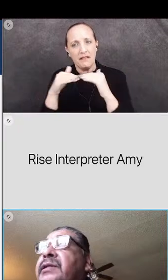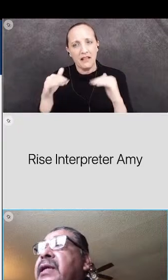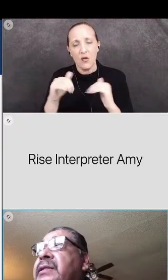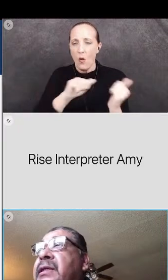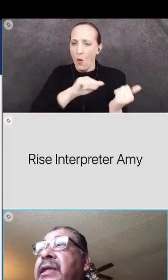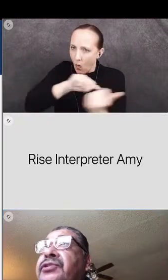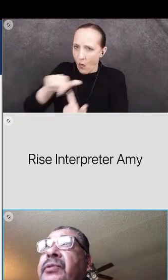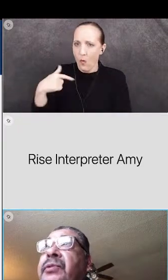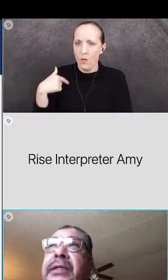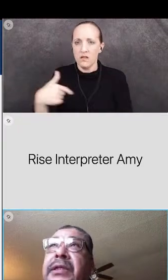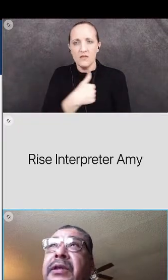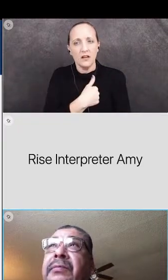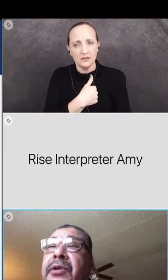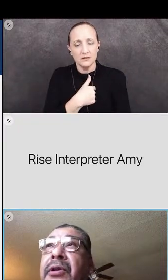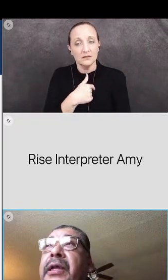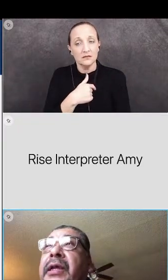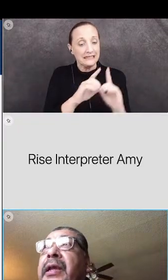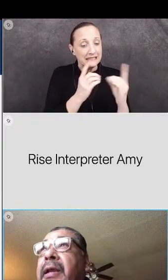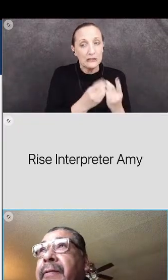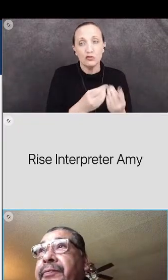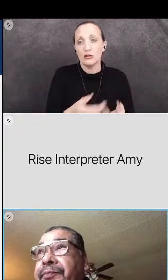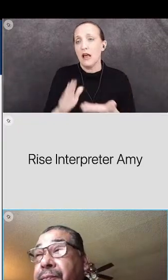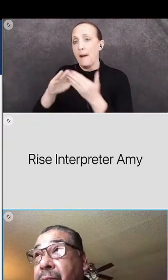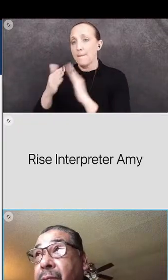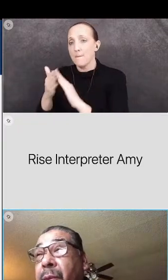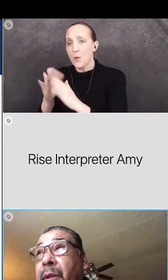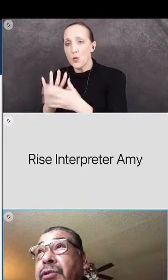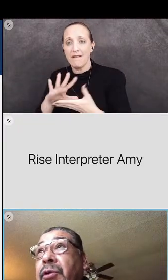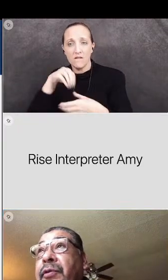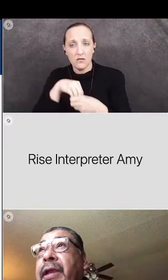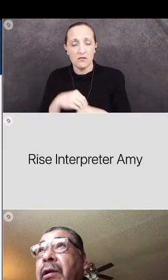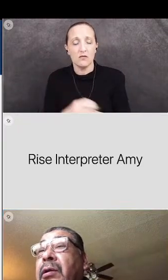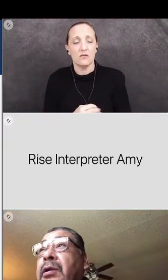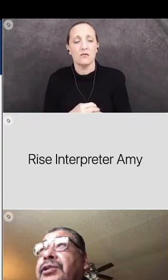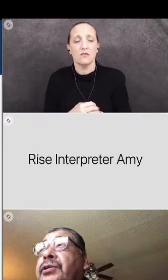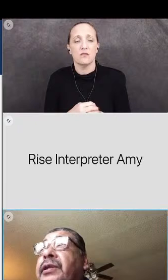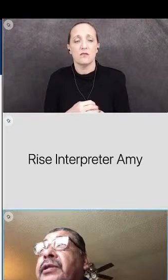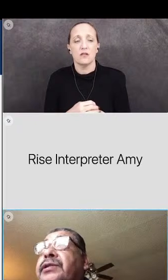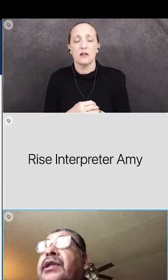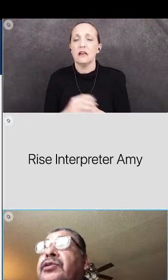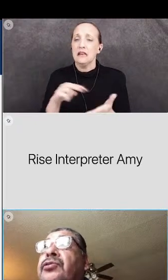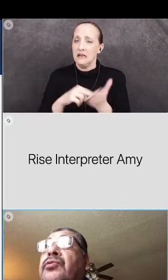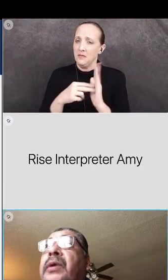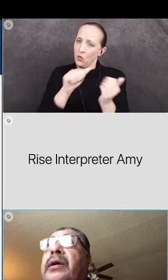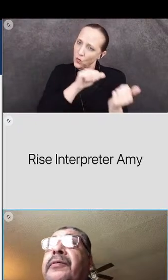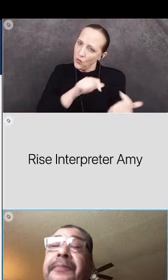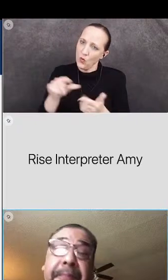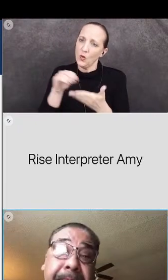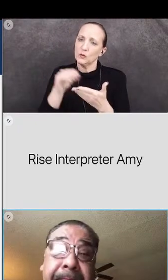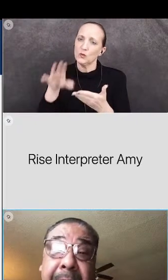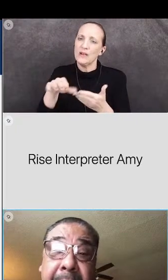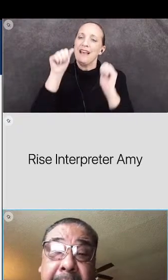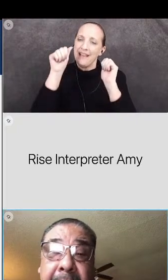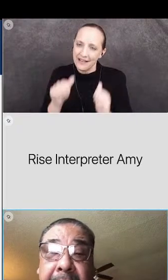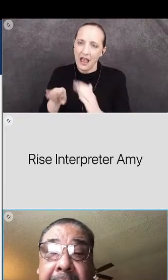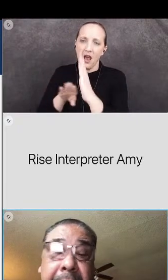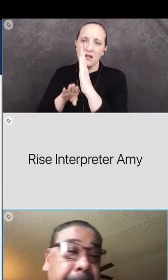as a district, as a community, so that all our students can do well.